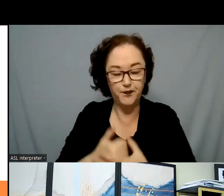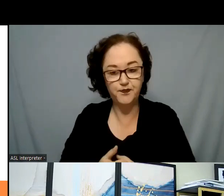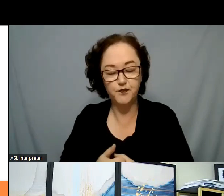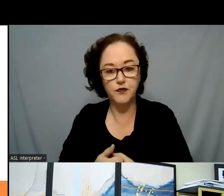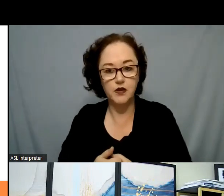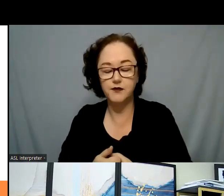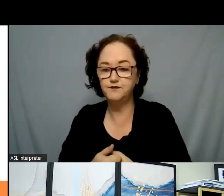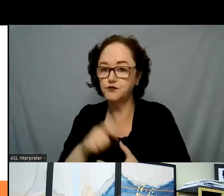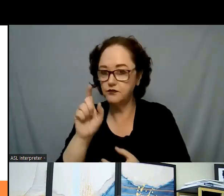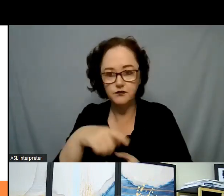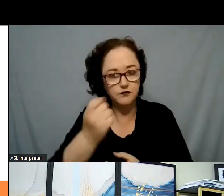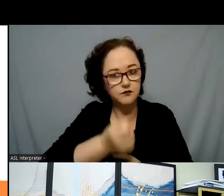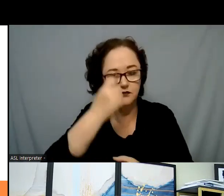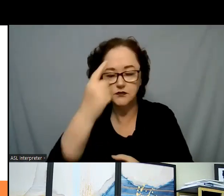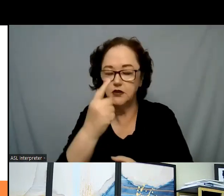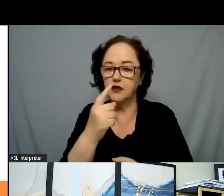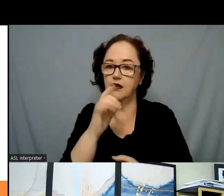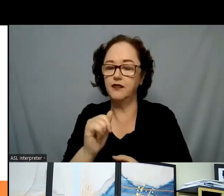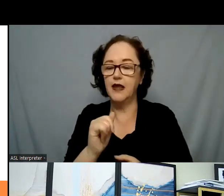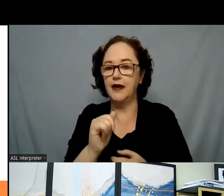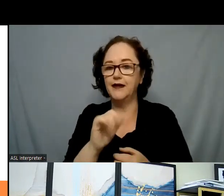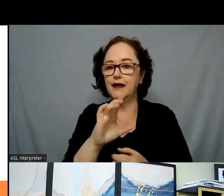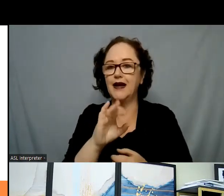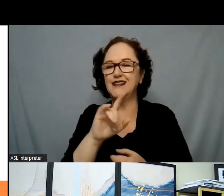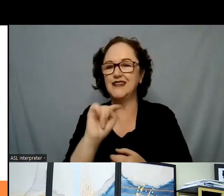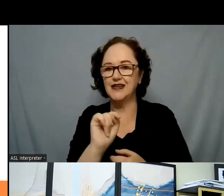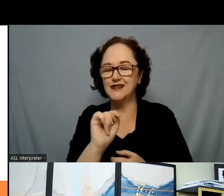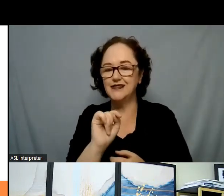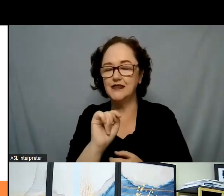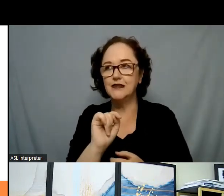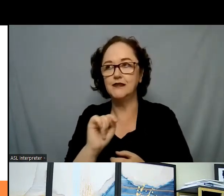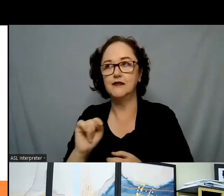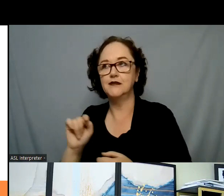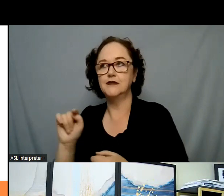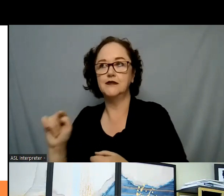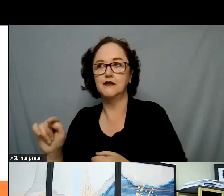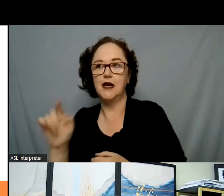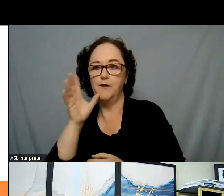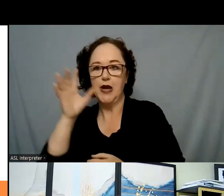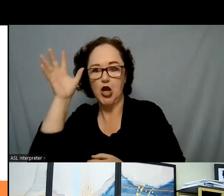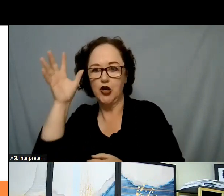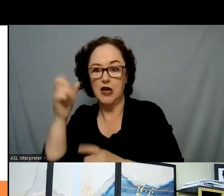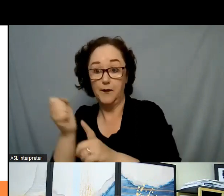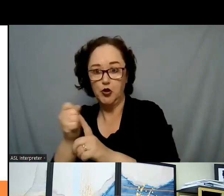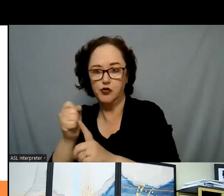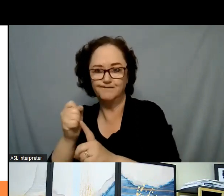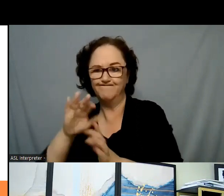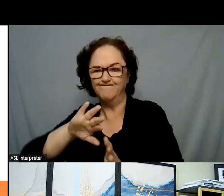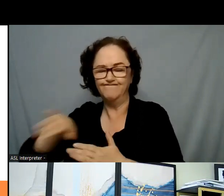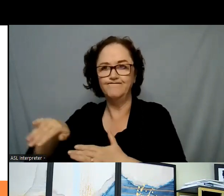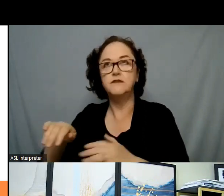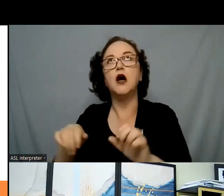that cultural context, who would be the next best person for that young person? Not the abuser, but perhaps a